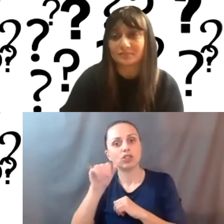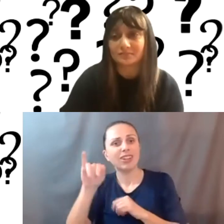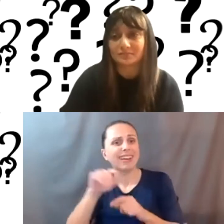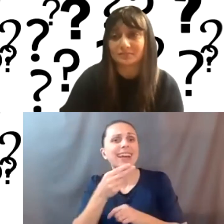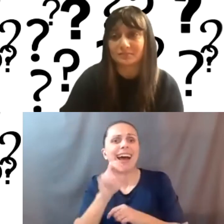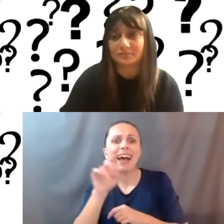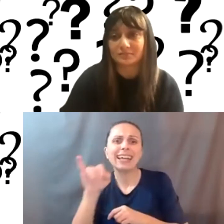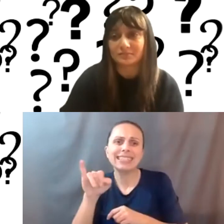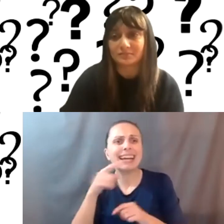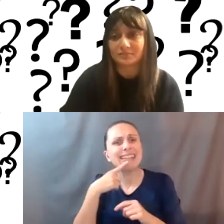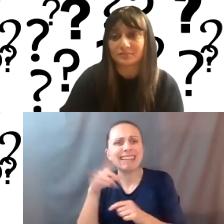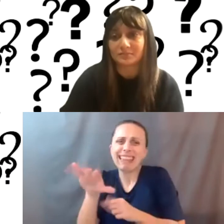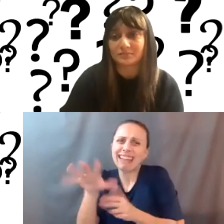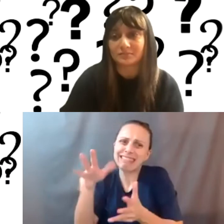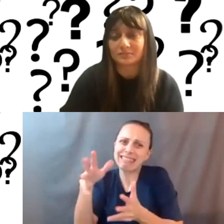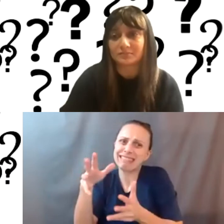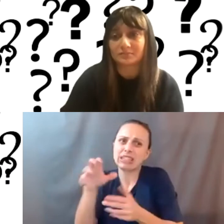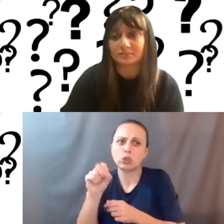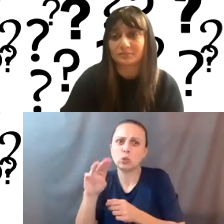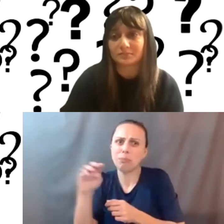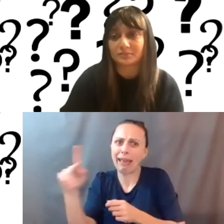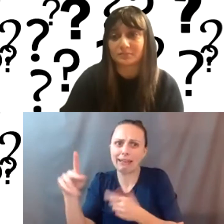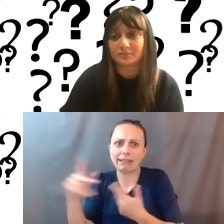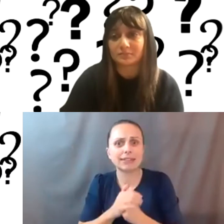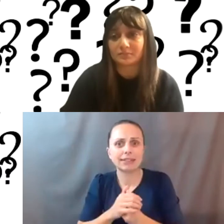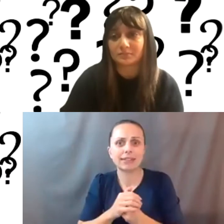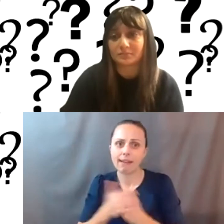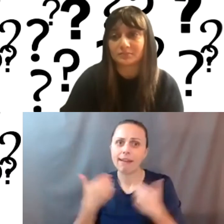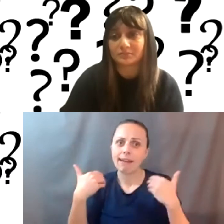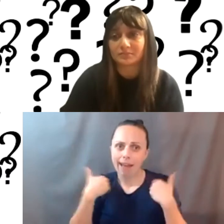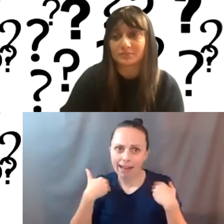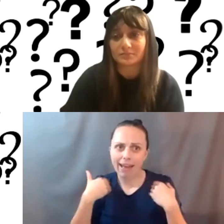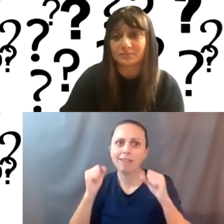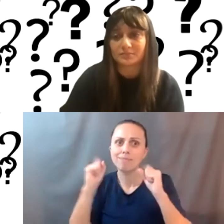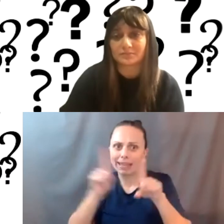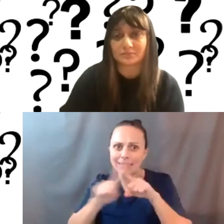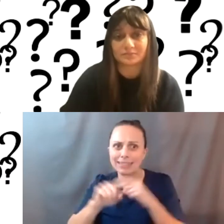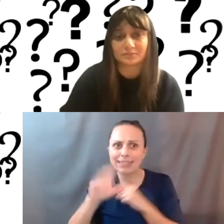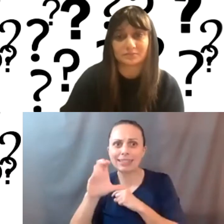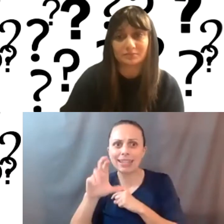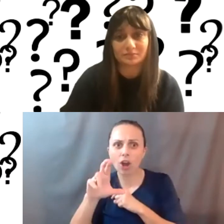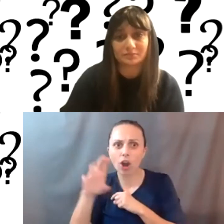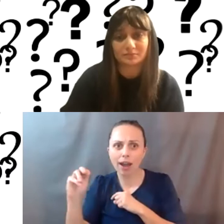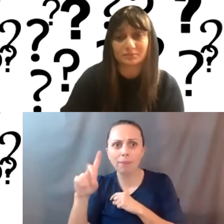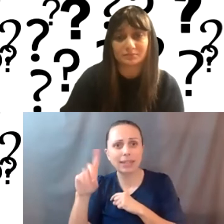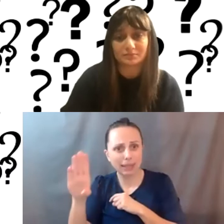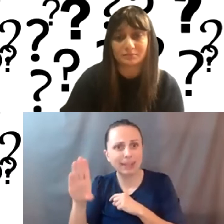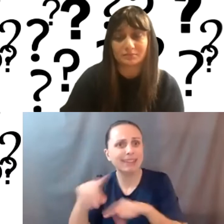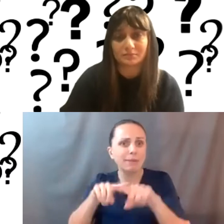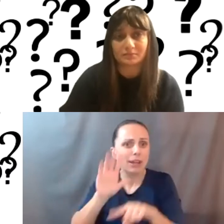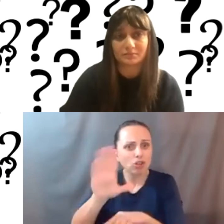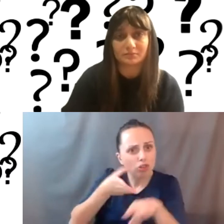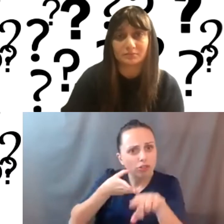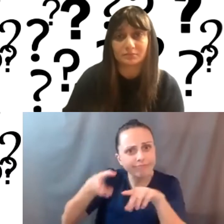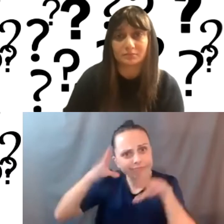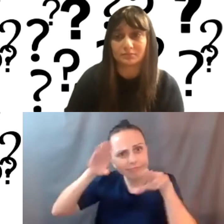sumac is so, so, I mean, um, you know, the, there are a number of different, uh, CRM databases and depending on what your, your focus